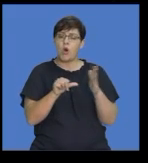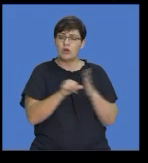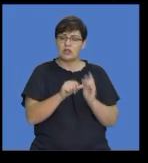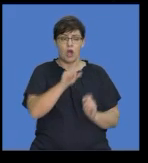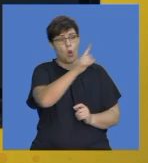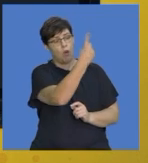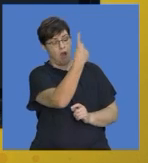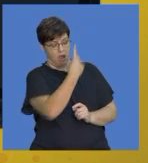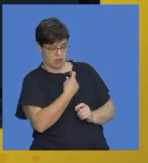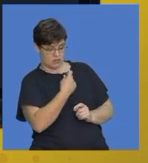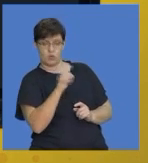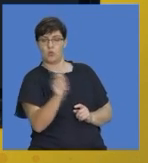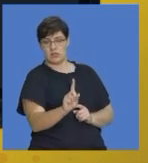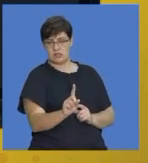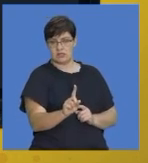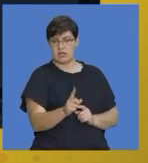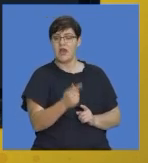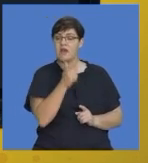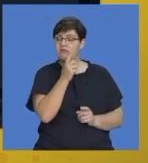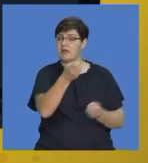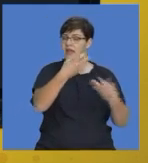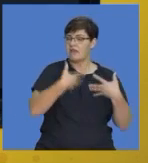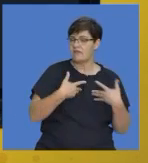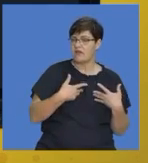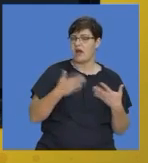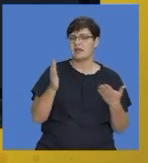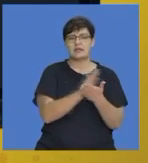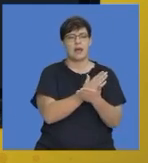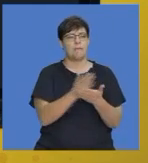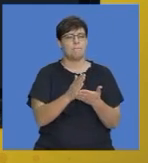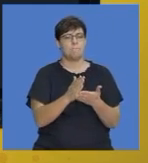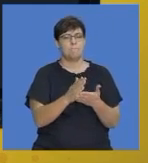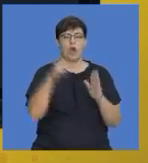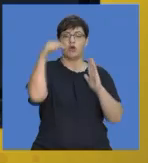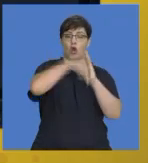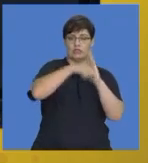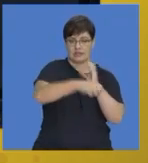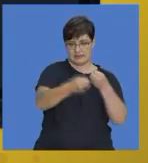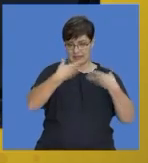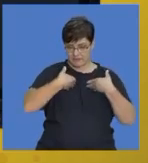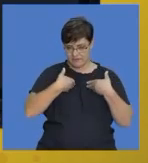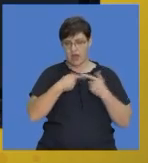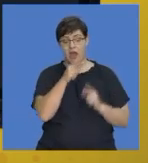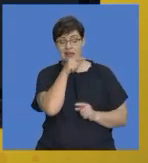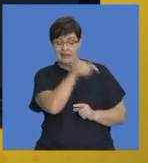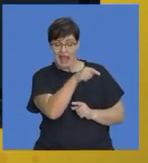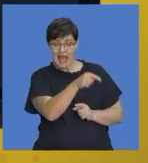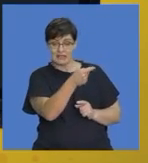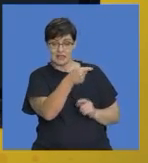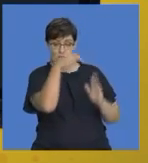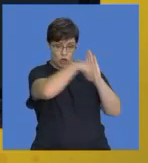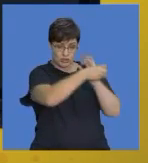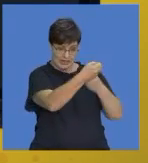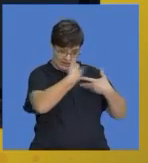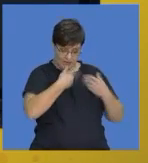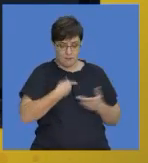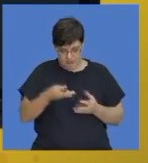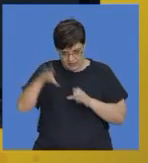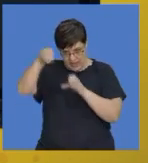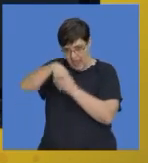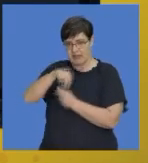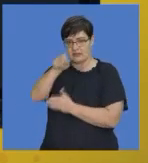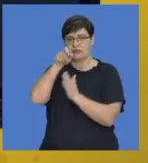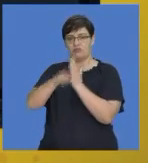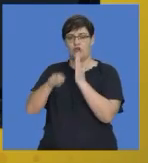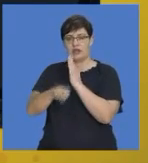question is asking you. If the question gives you some sort of context, you need to include that in your answer. So,